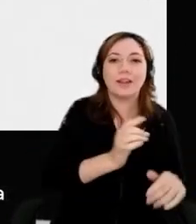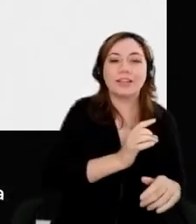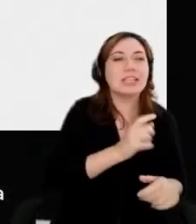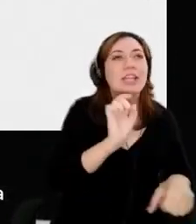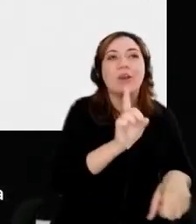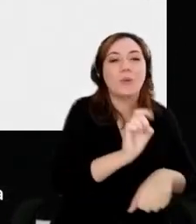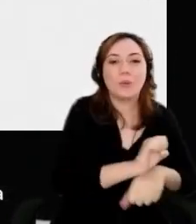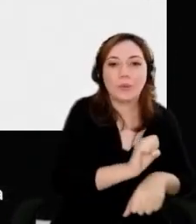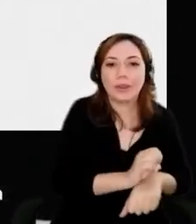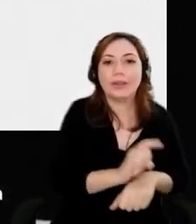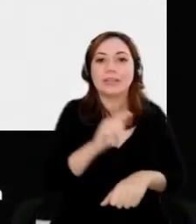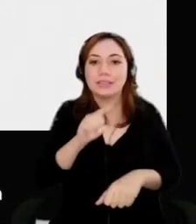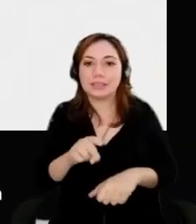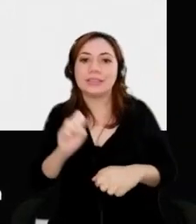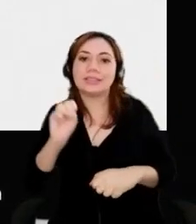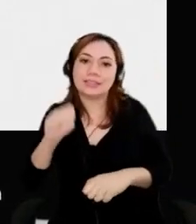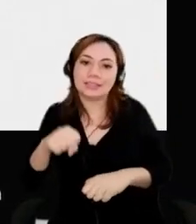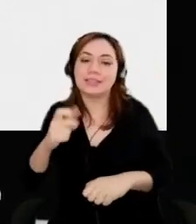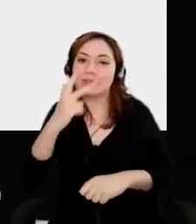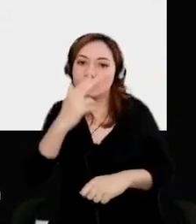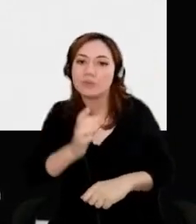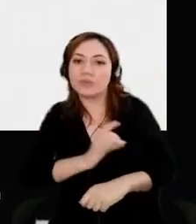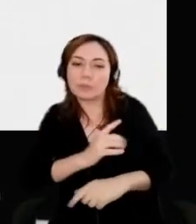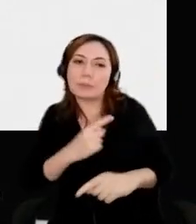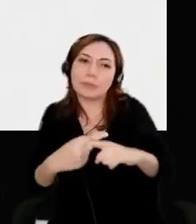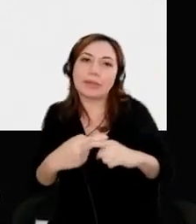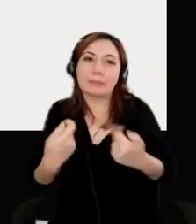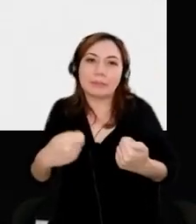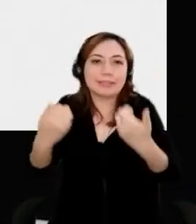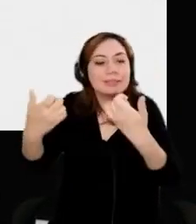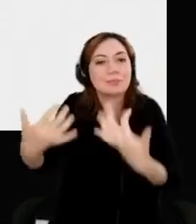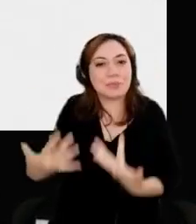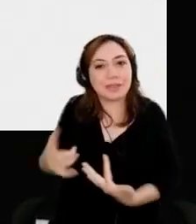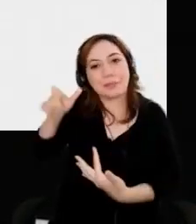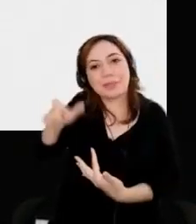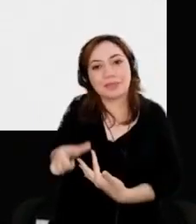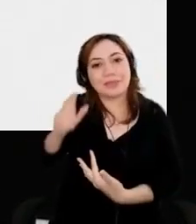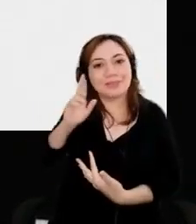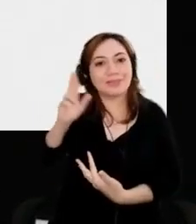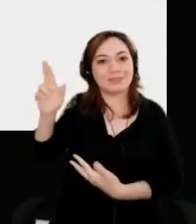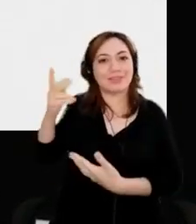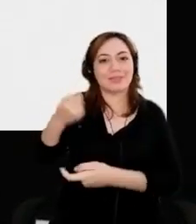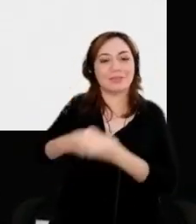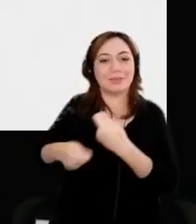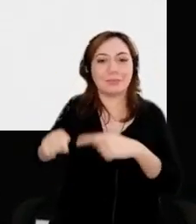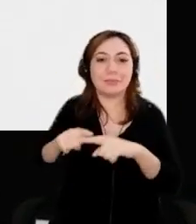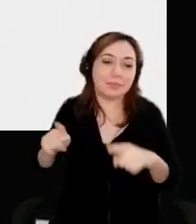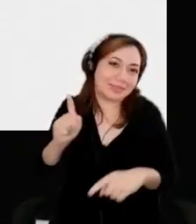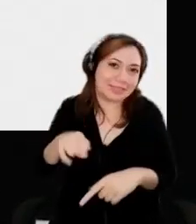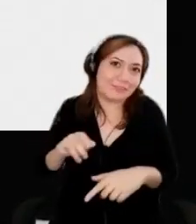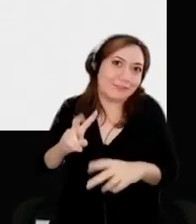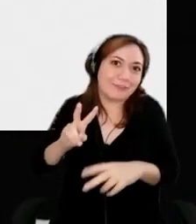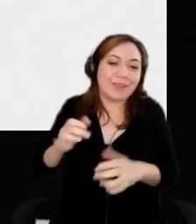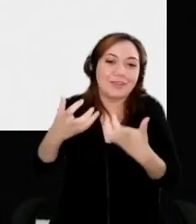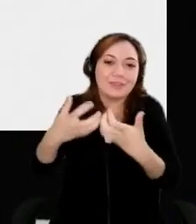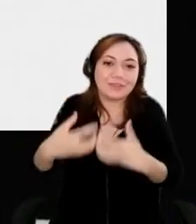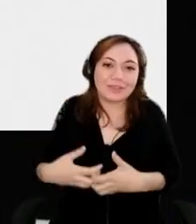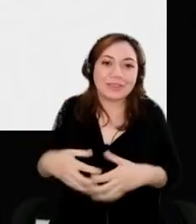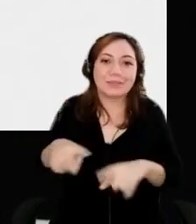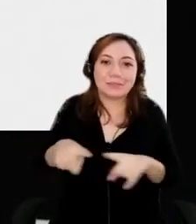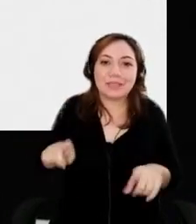need to explain this somehow to the business. That's AI will work. So have an understanding, but it takes time. Yeah.